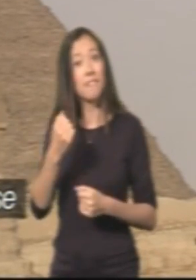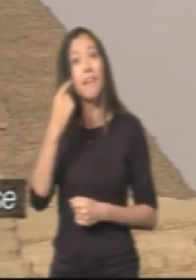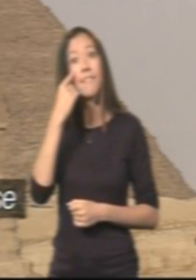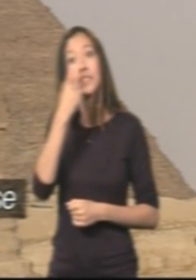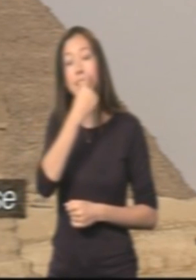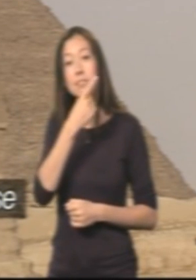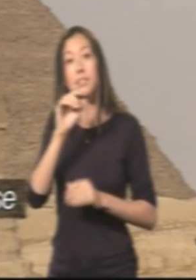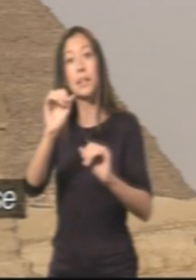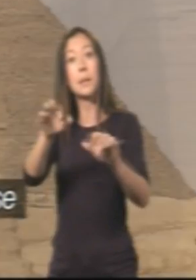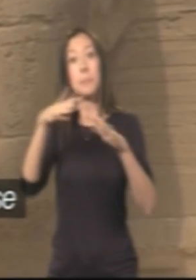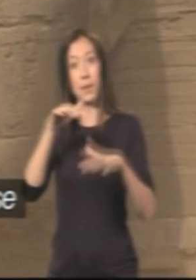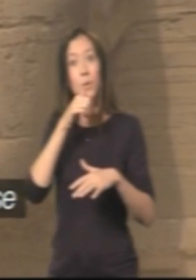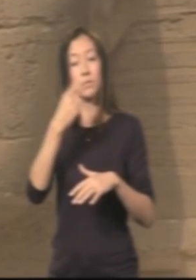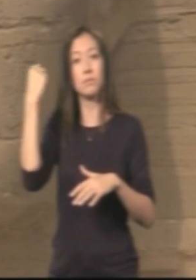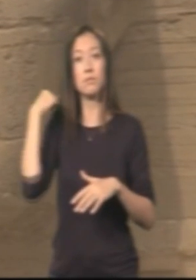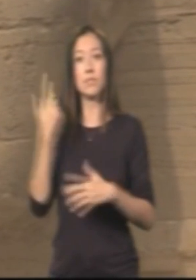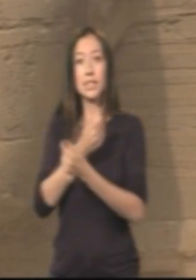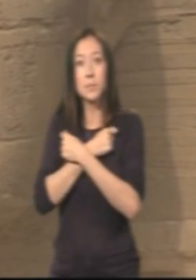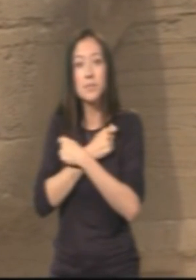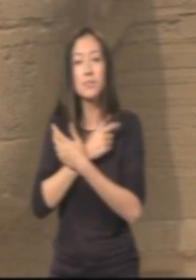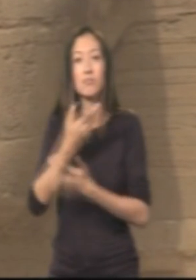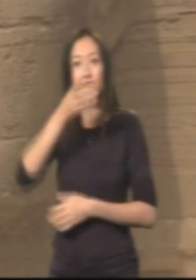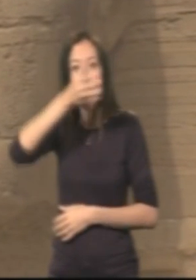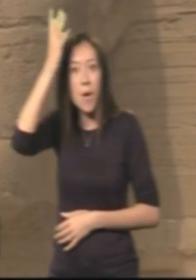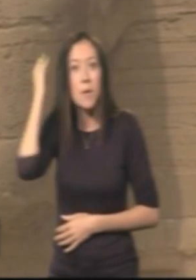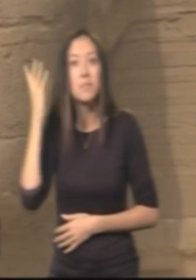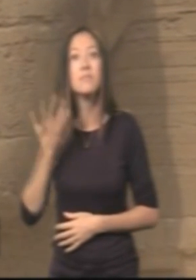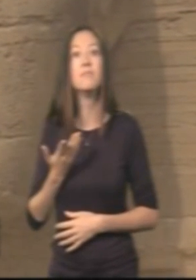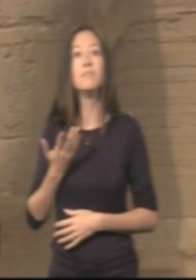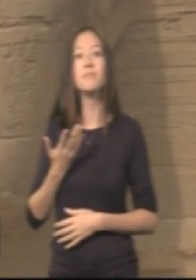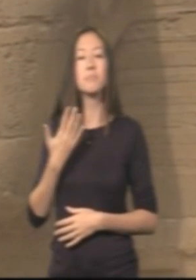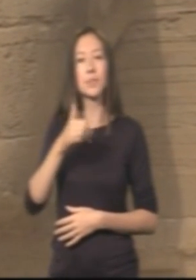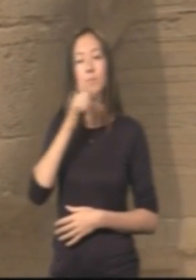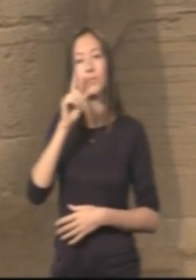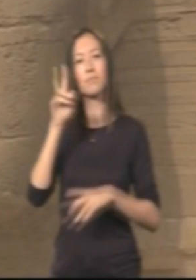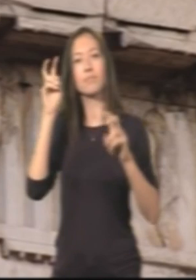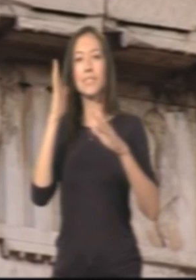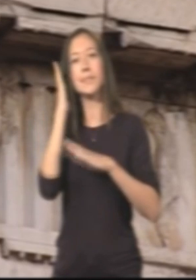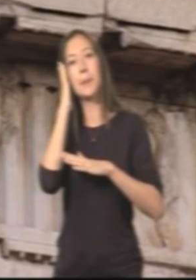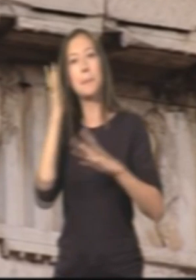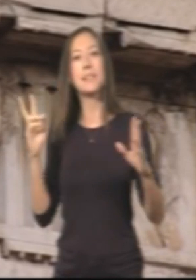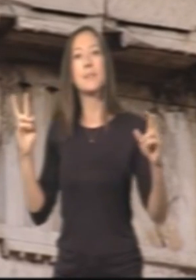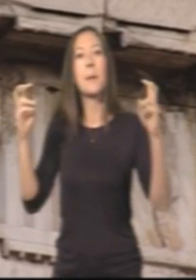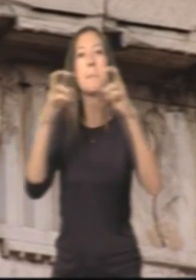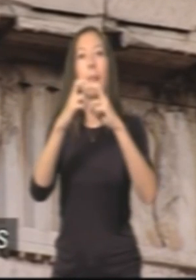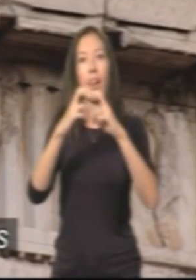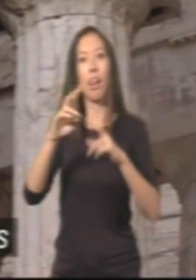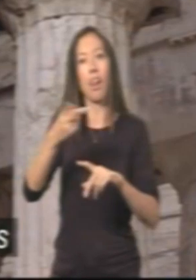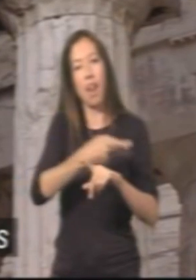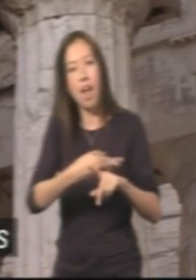thousands of years. There is evidence to suggest that hypnosis was used by the Egyptians and Romans.